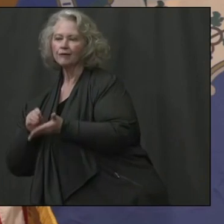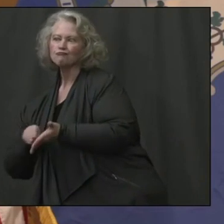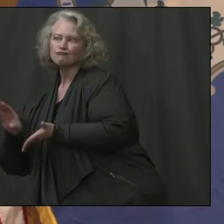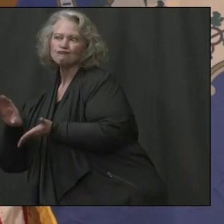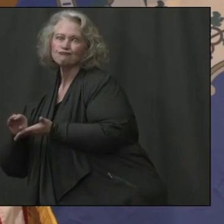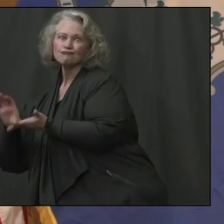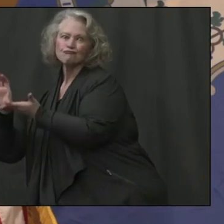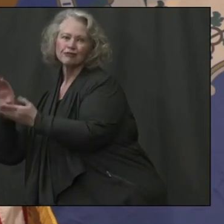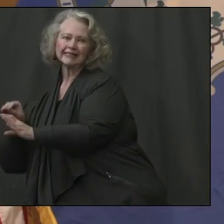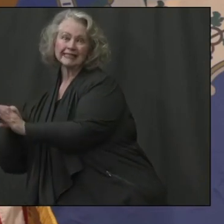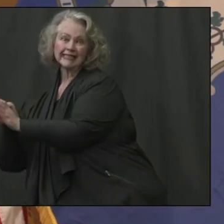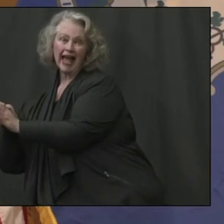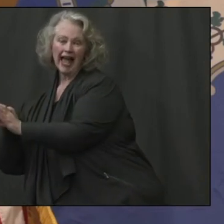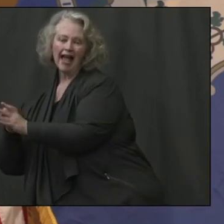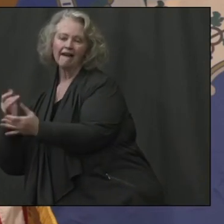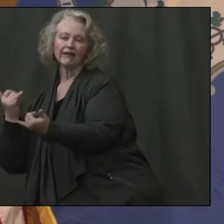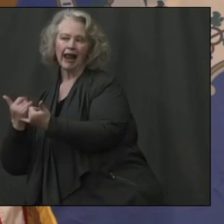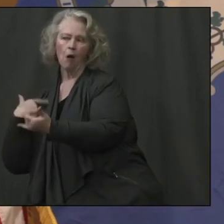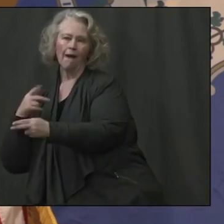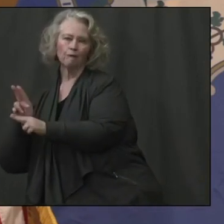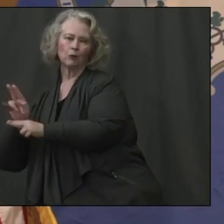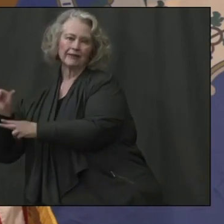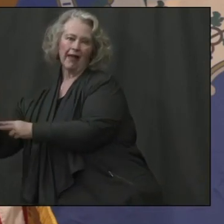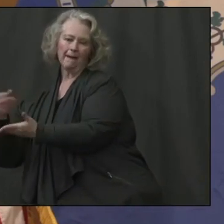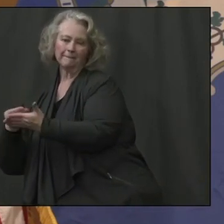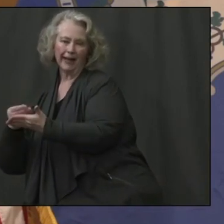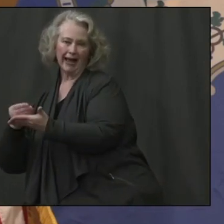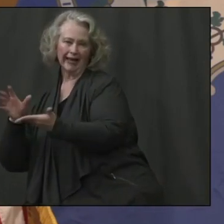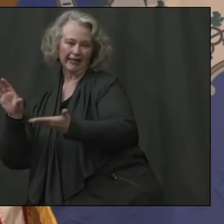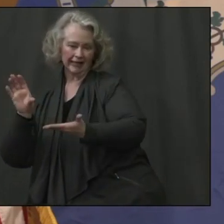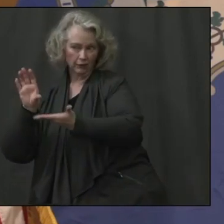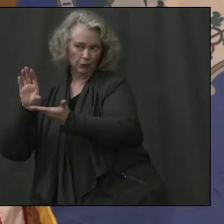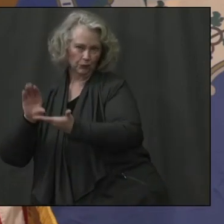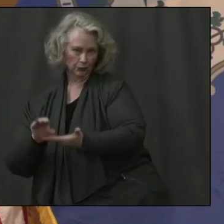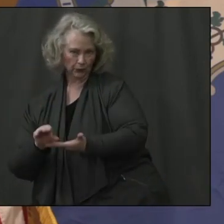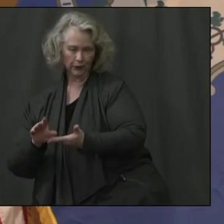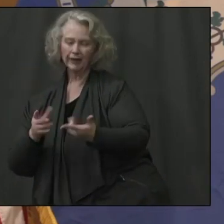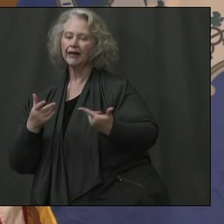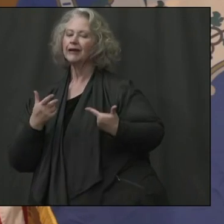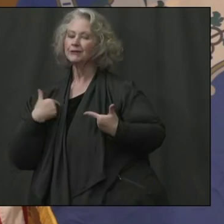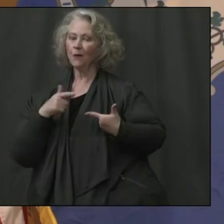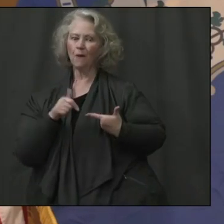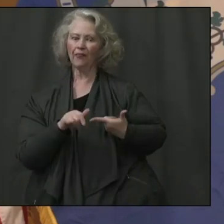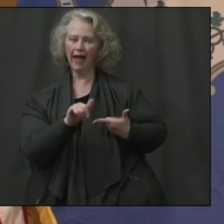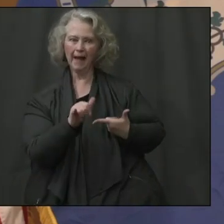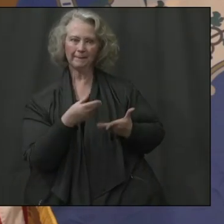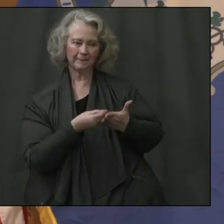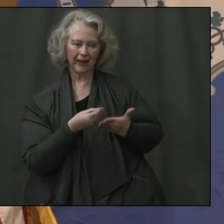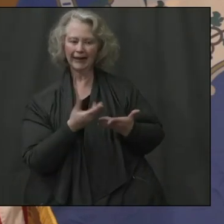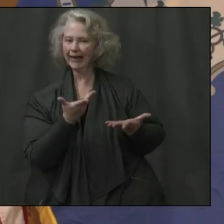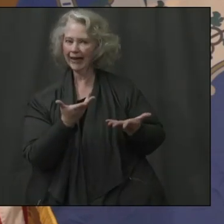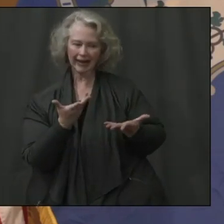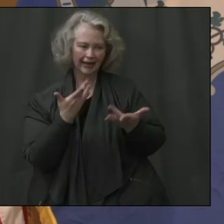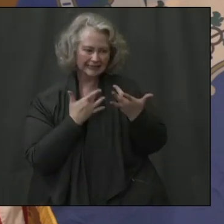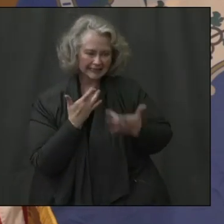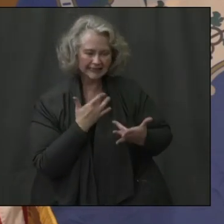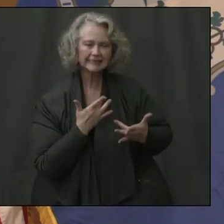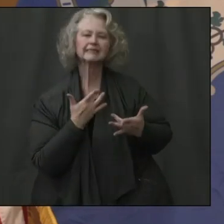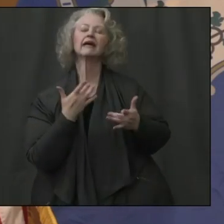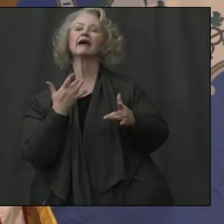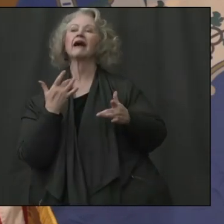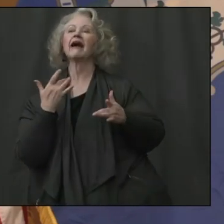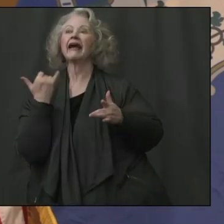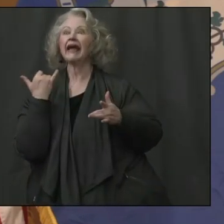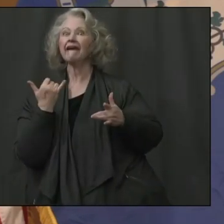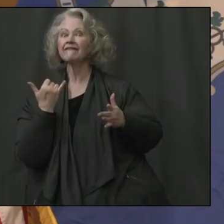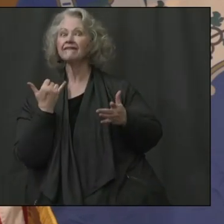monitor the extent to which this downturn will continue into the next fiscal year. Um, if we were to experience what